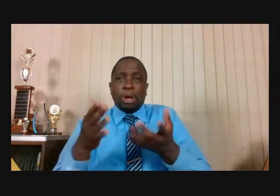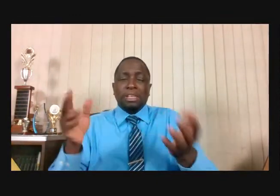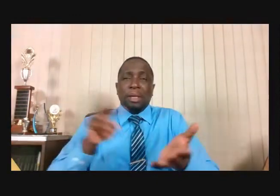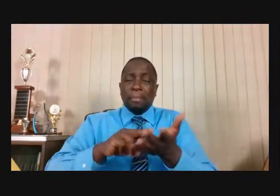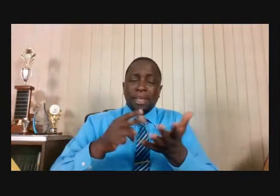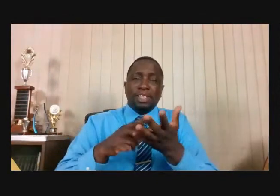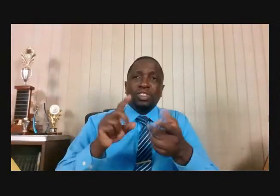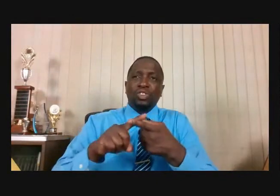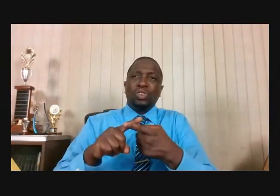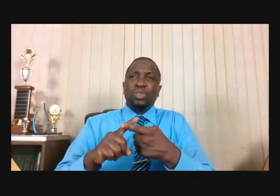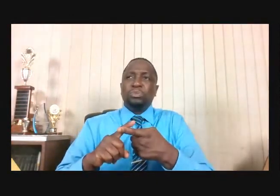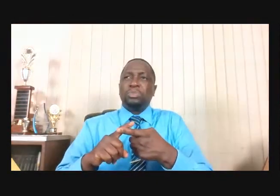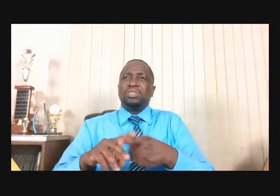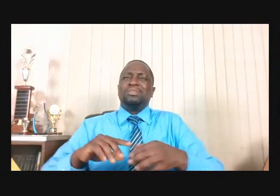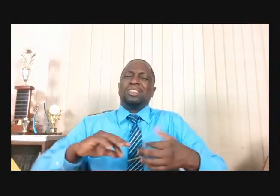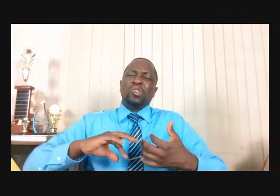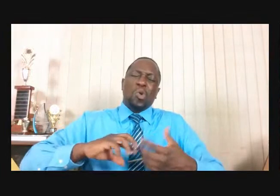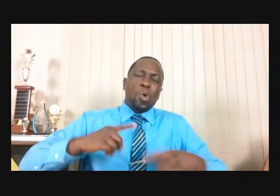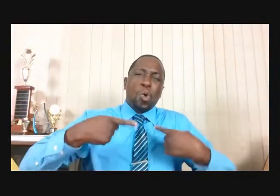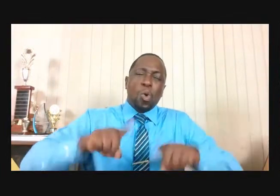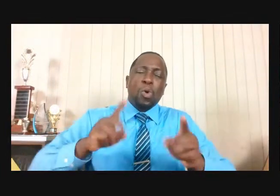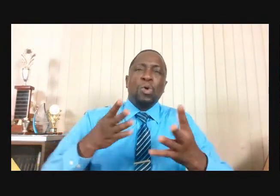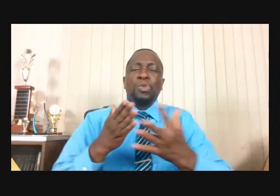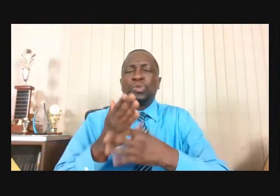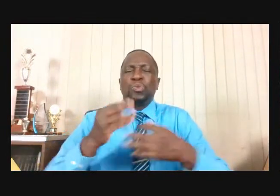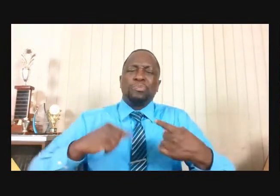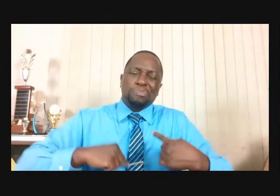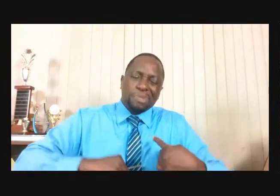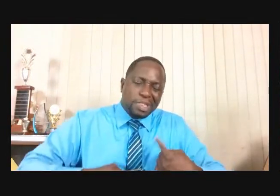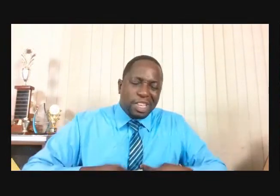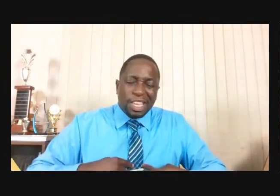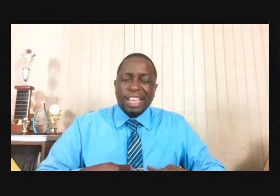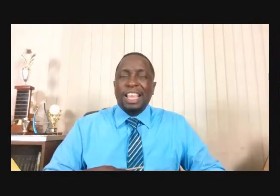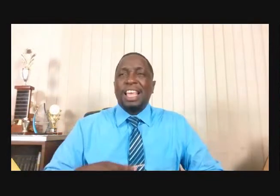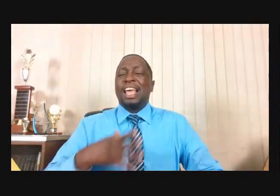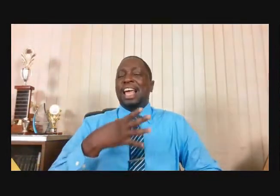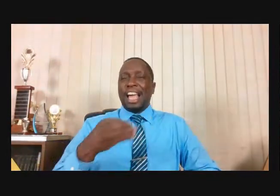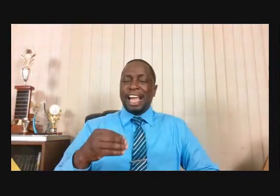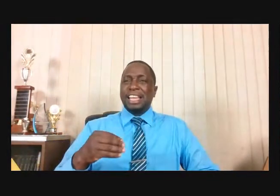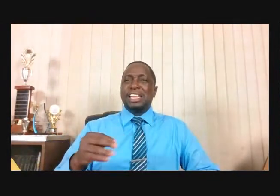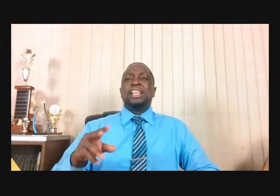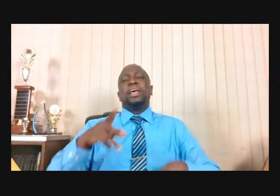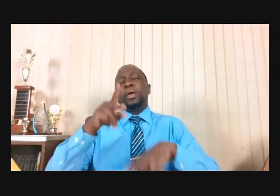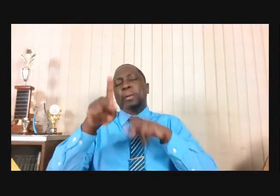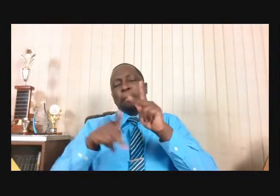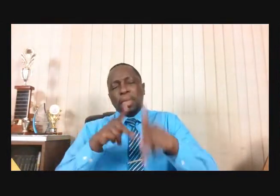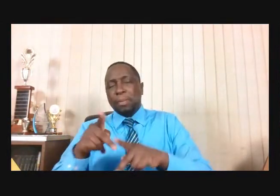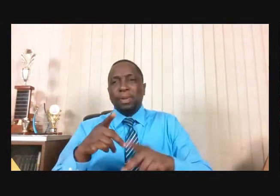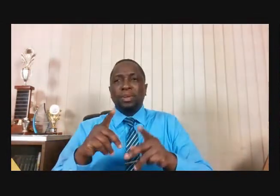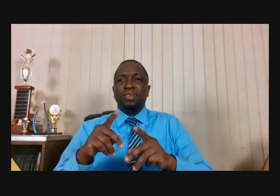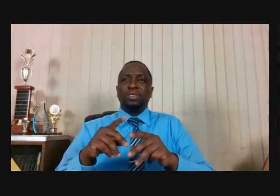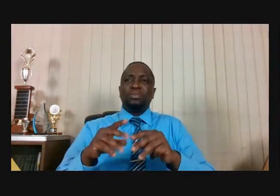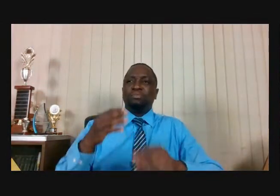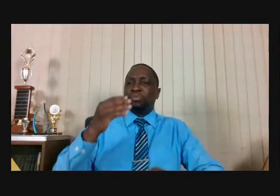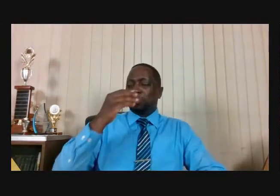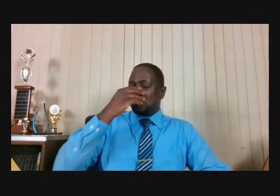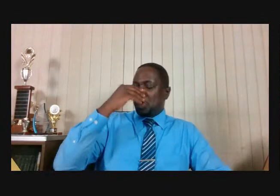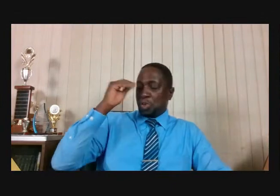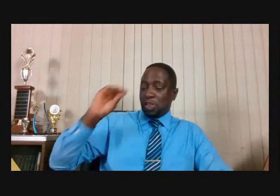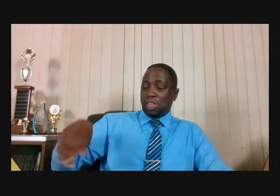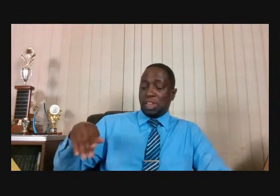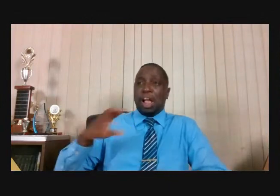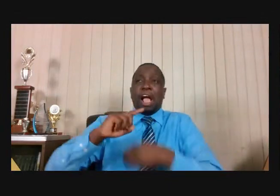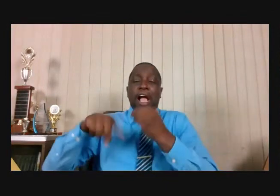suffer failure, to do all of that. And yet still the people turn their backs. You know how it